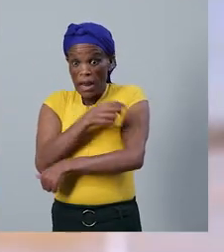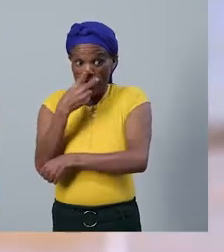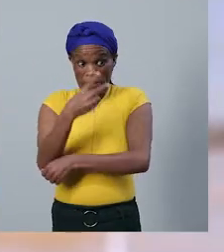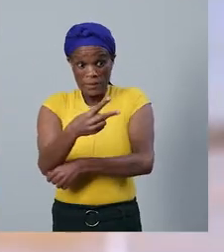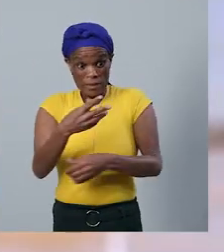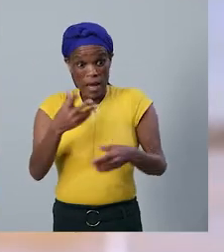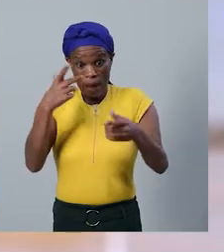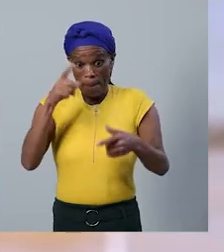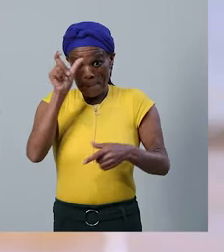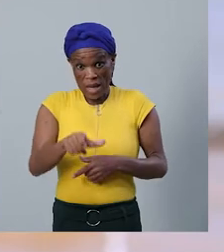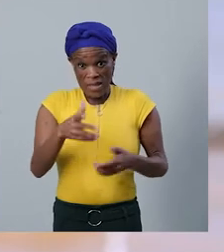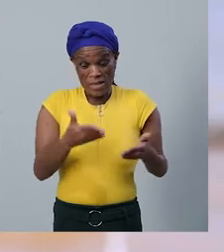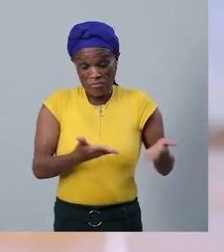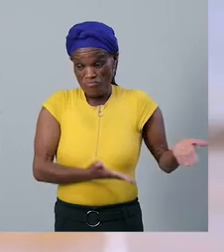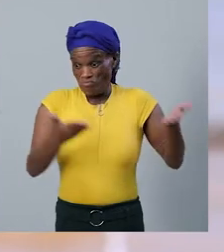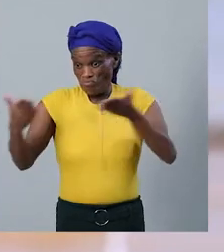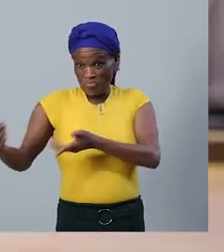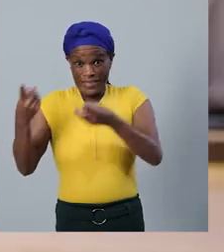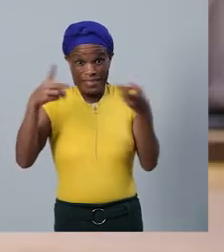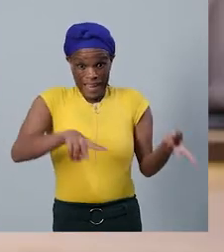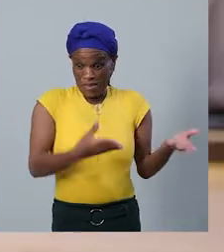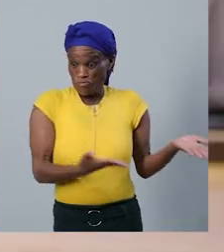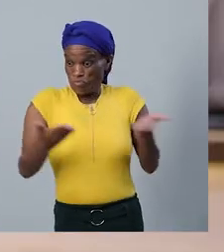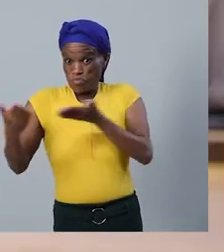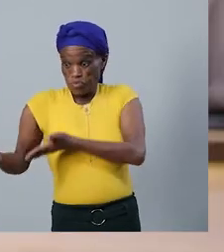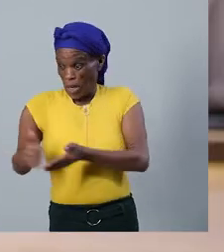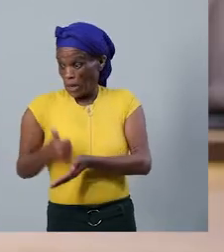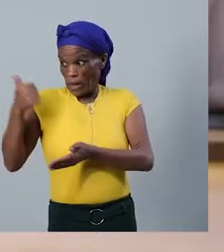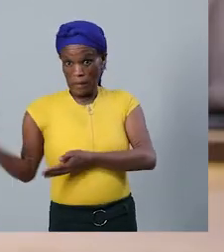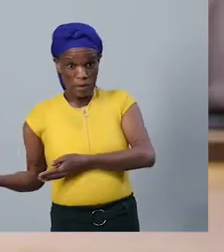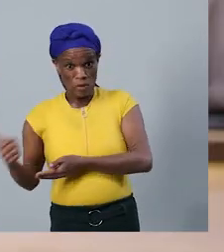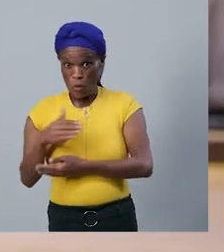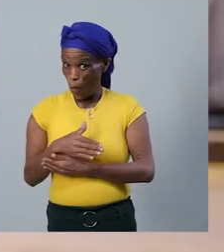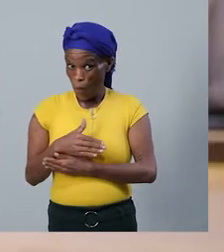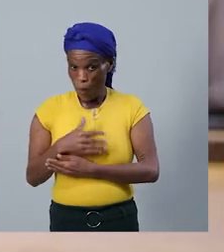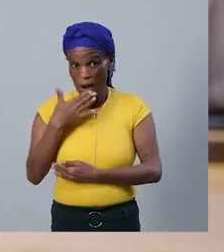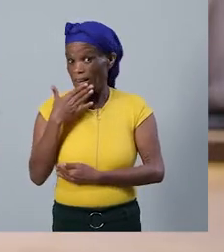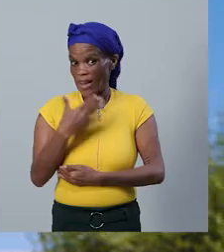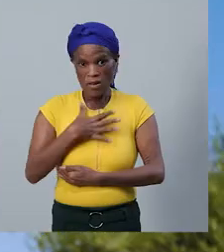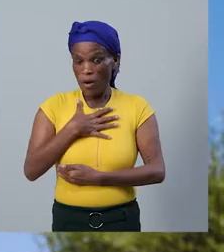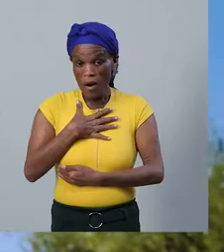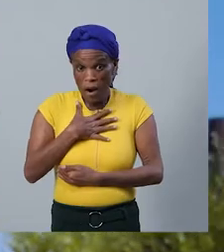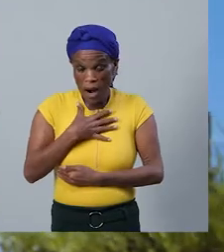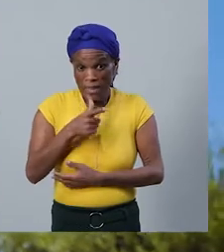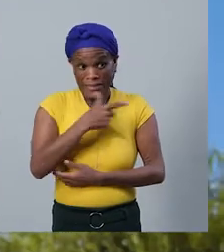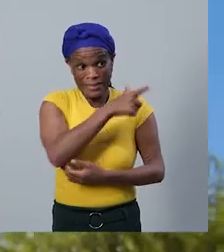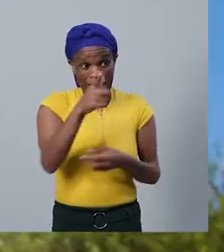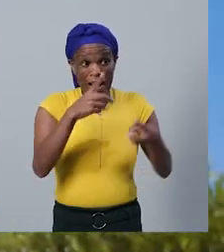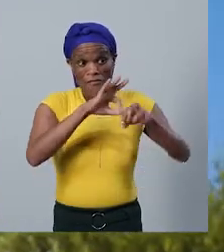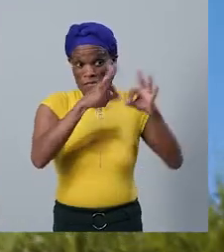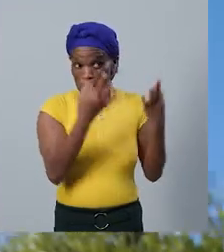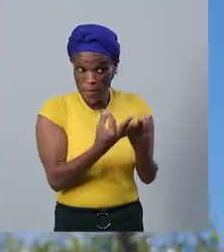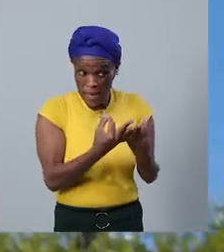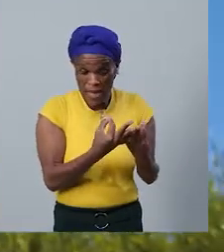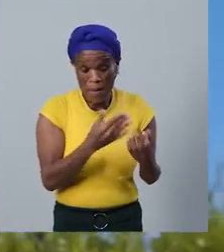from the ward next to me. And I was like, okay. And I said to my family, do you guys realize that you might